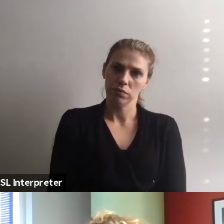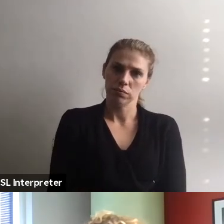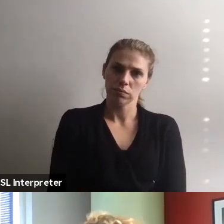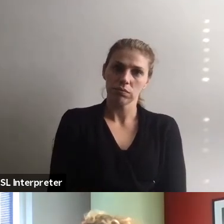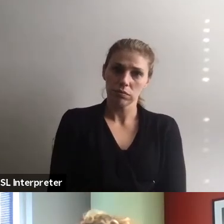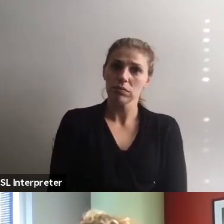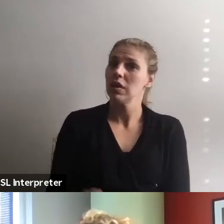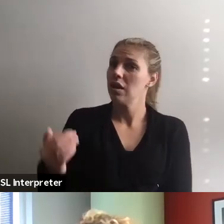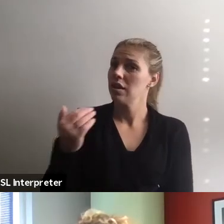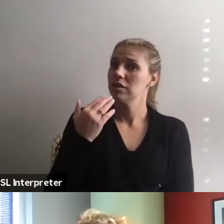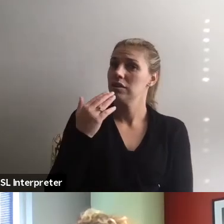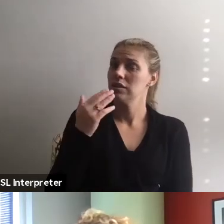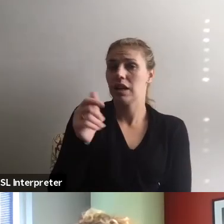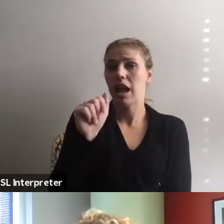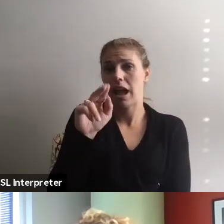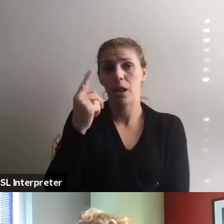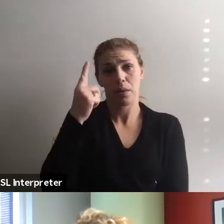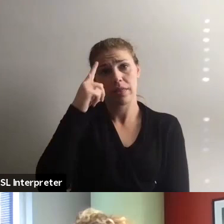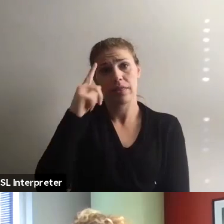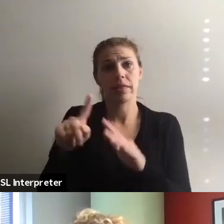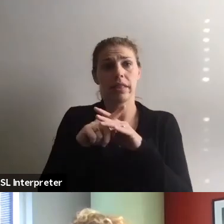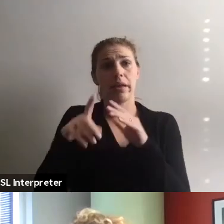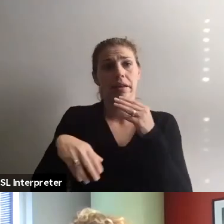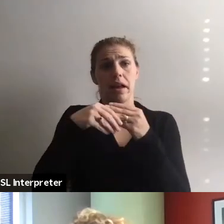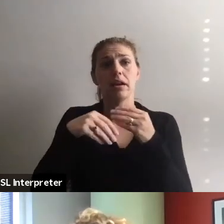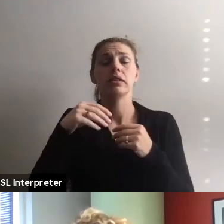Thanks, Palermo. One of the other things that we